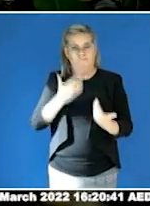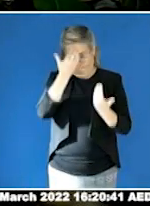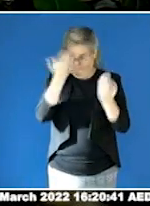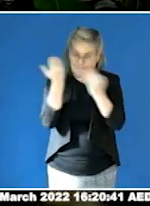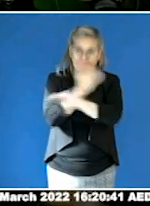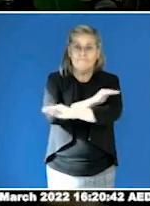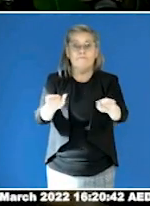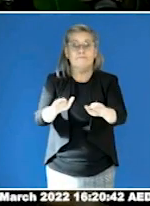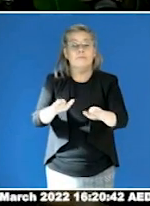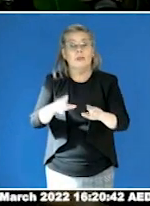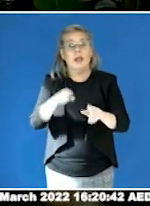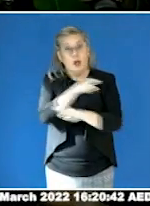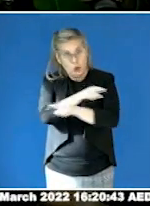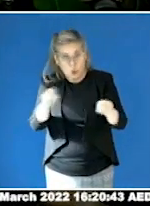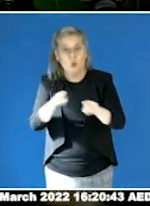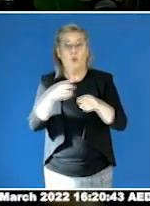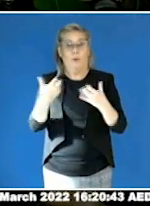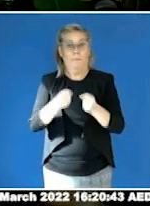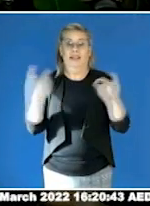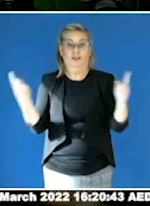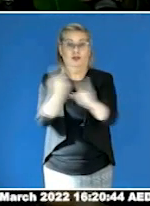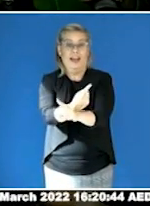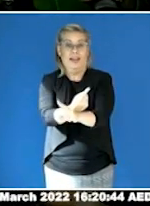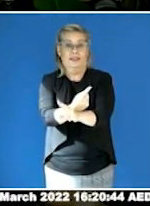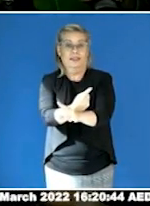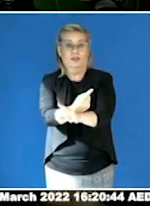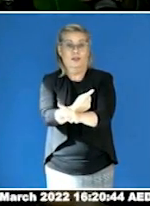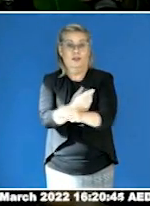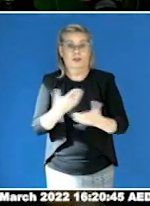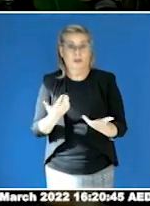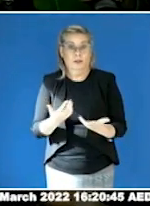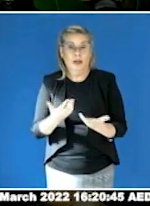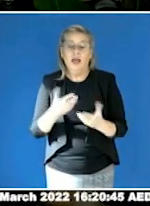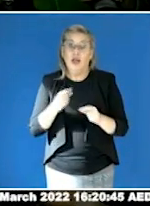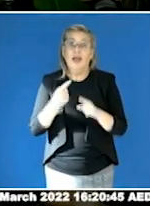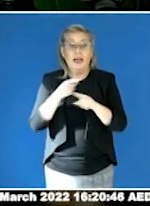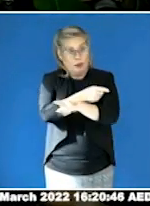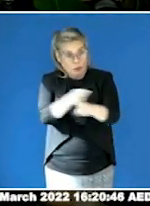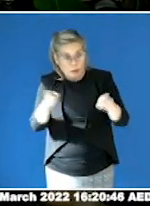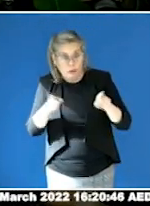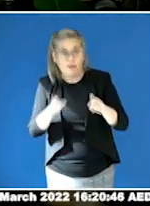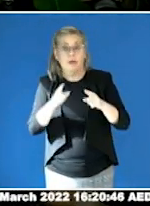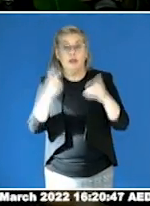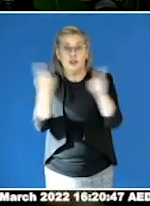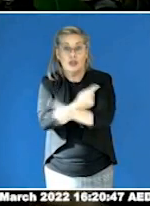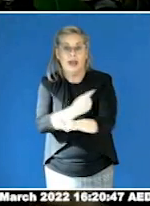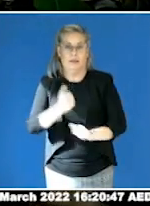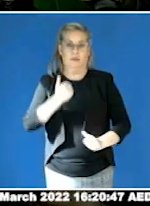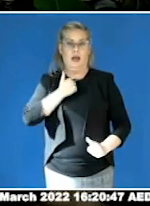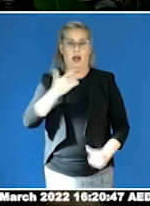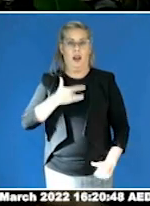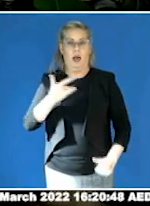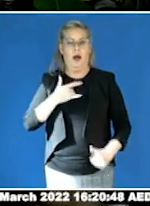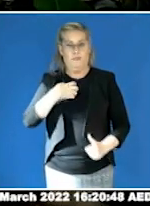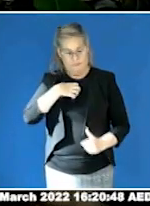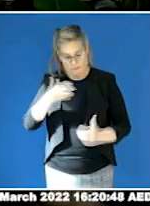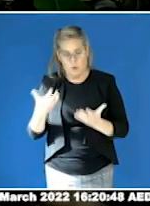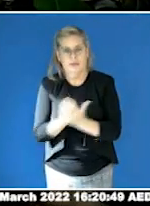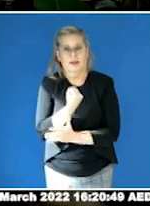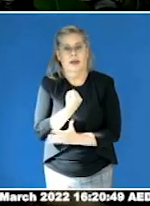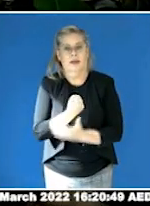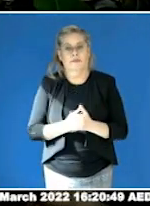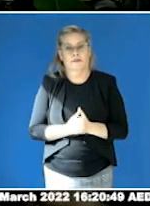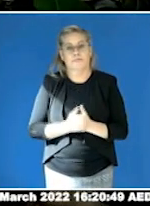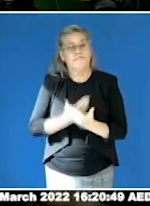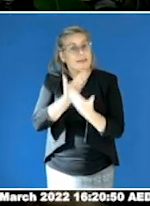Our lives might just depend on it. Thank you so much for listening today, and I'm available